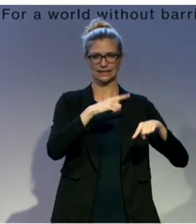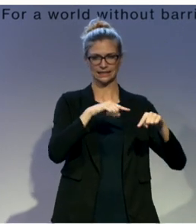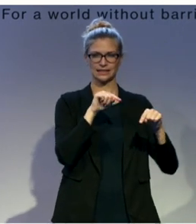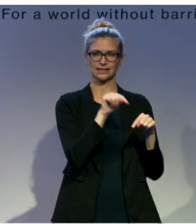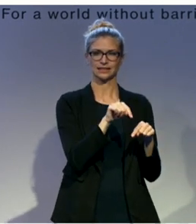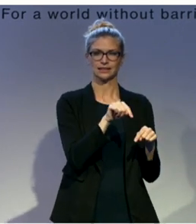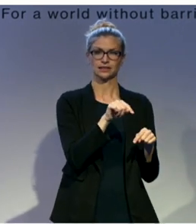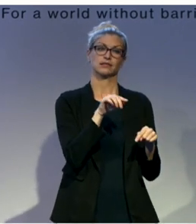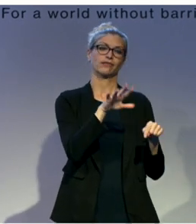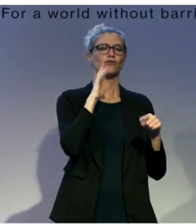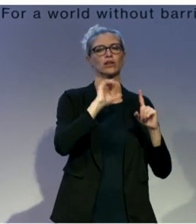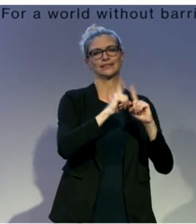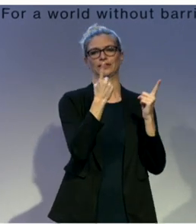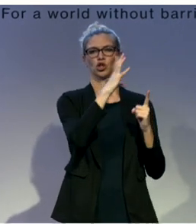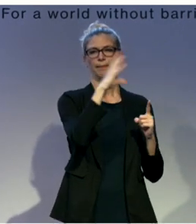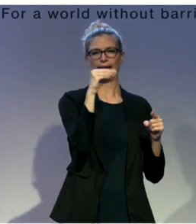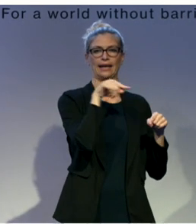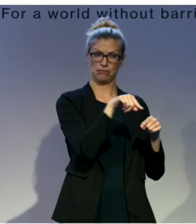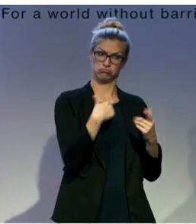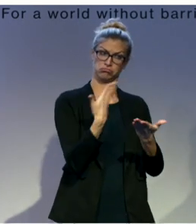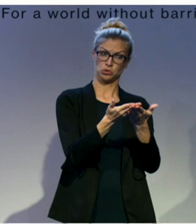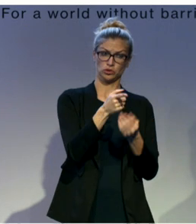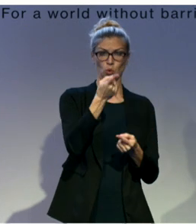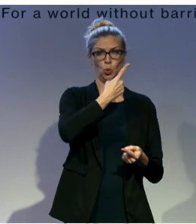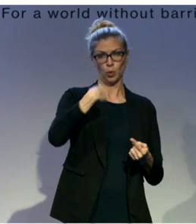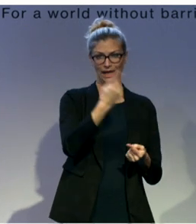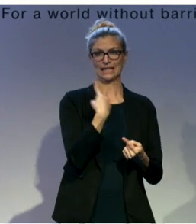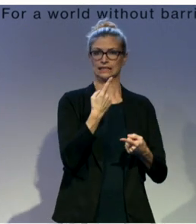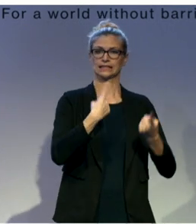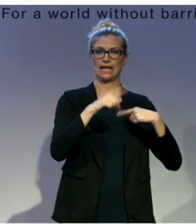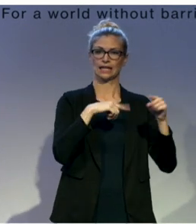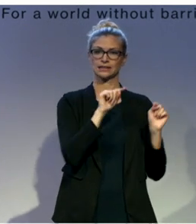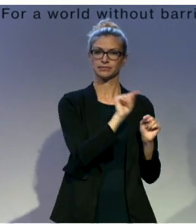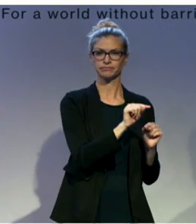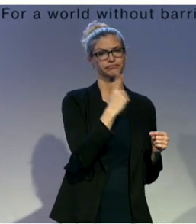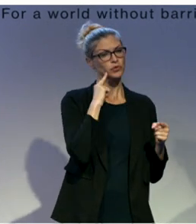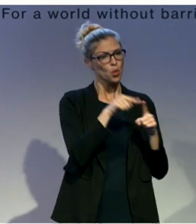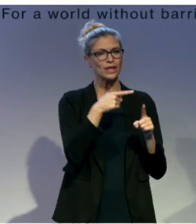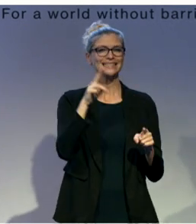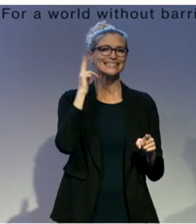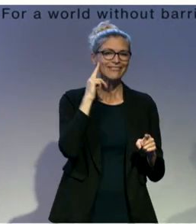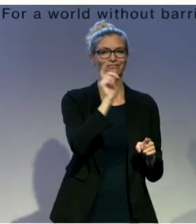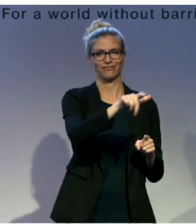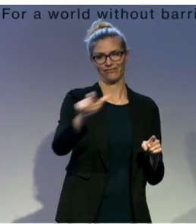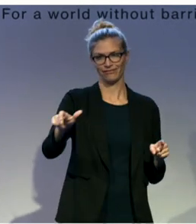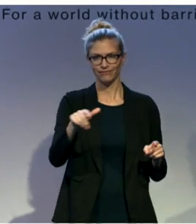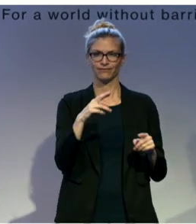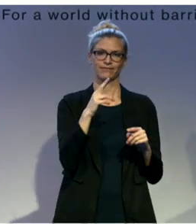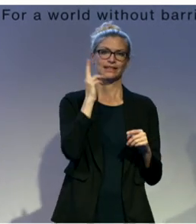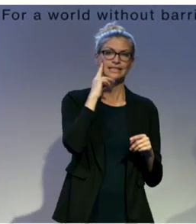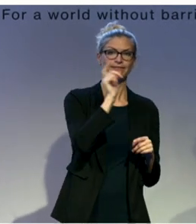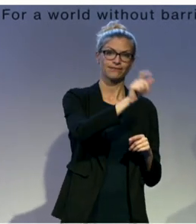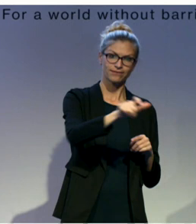any information on behalf of any organisation for the deaf. So it will change the way that deaf people interact with organisations